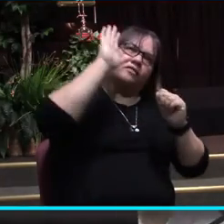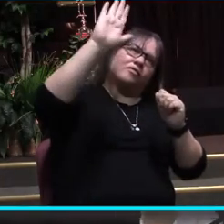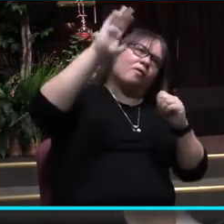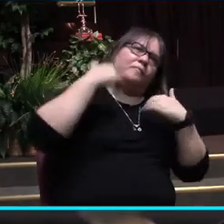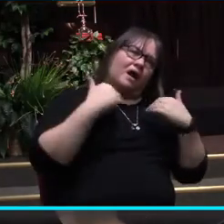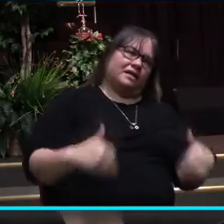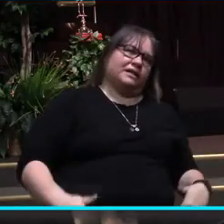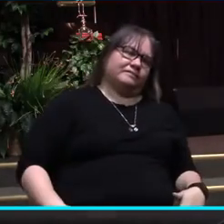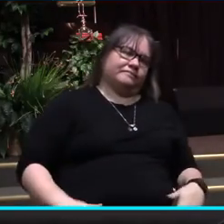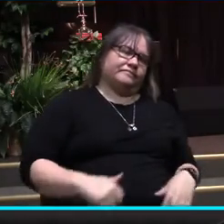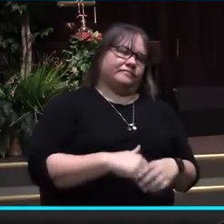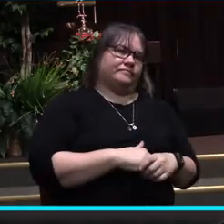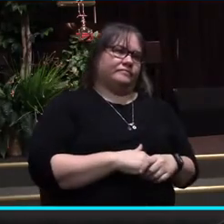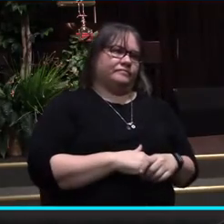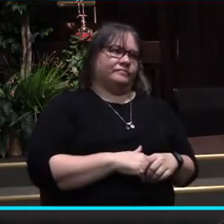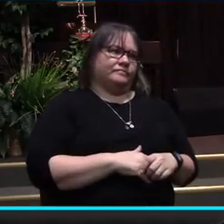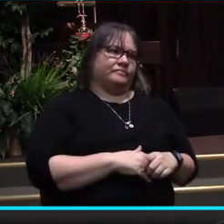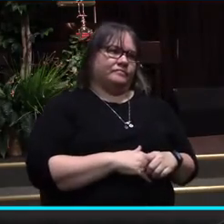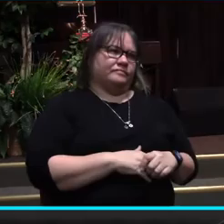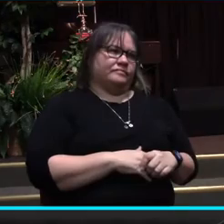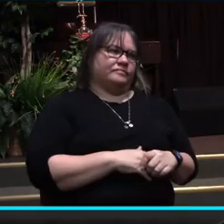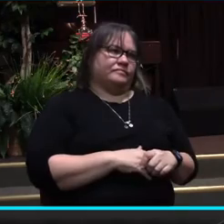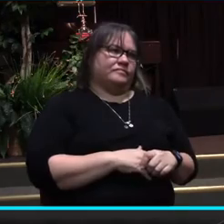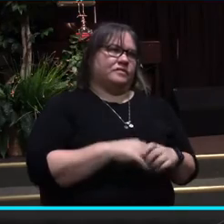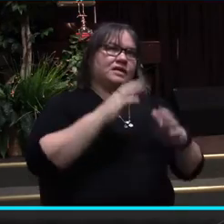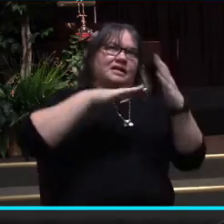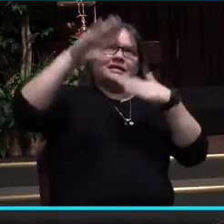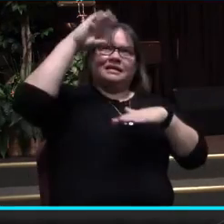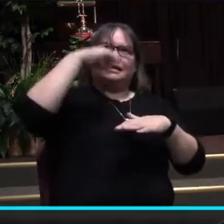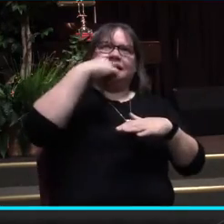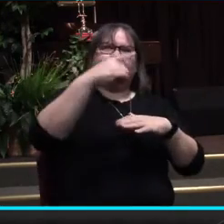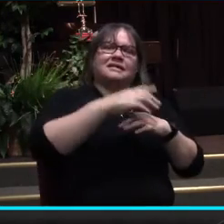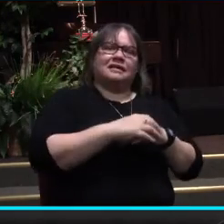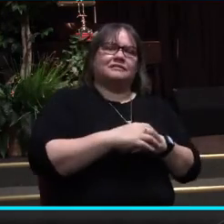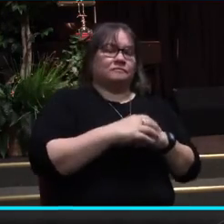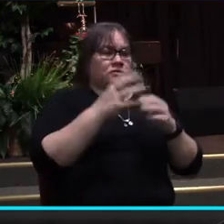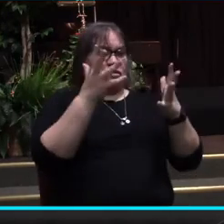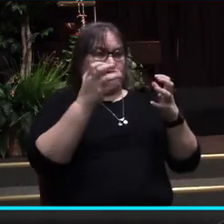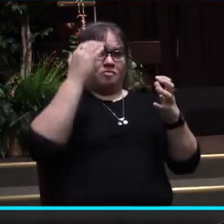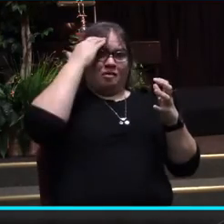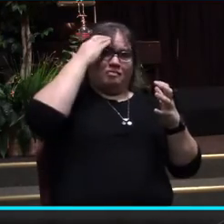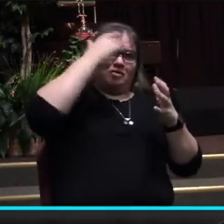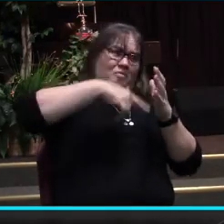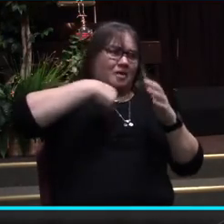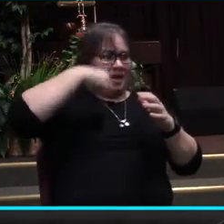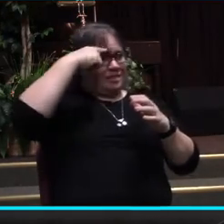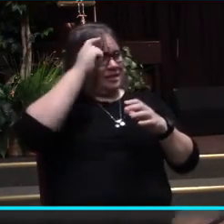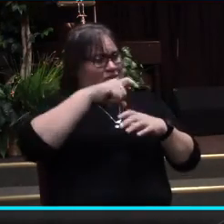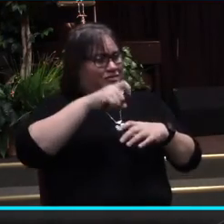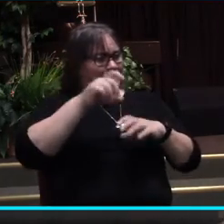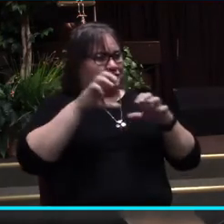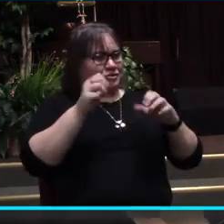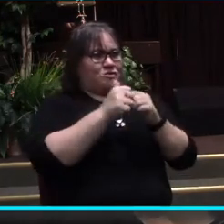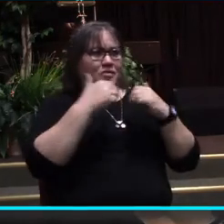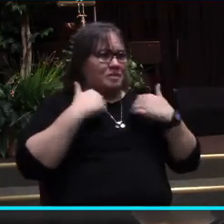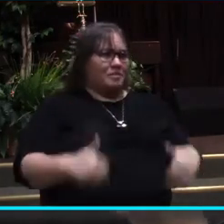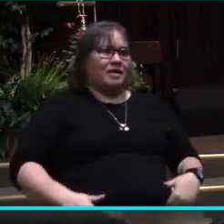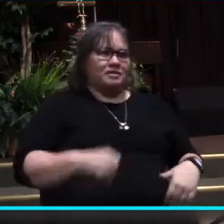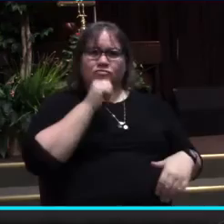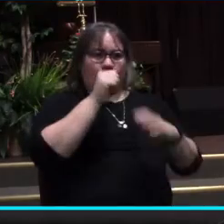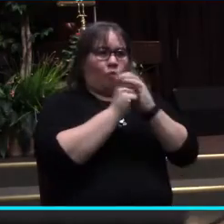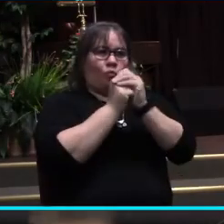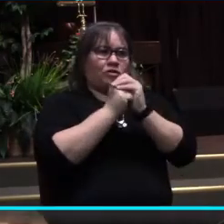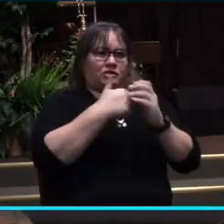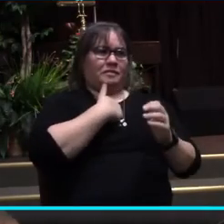your body. In other words, God says, if you want to know what I think you should do with your body, don't worship it.